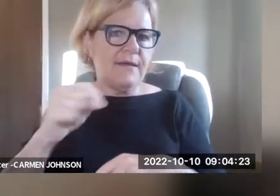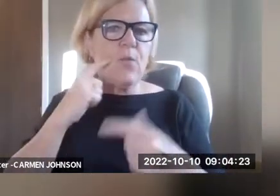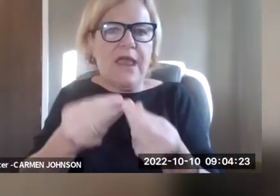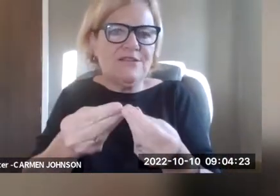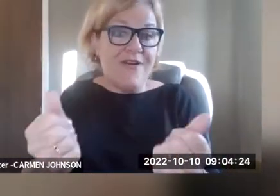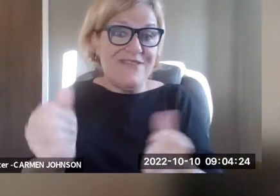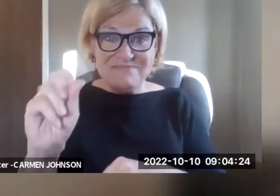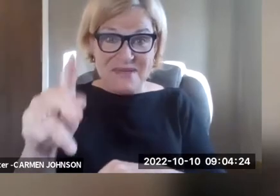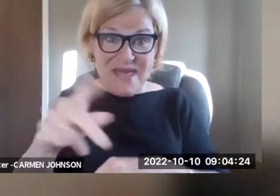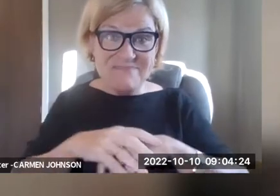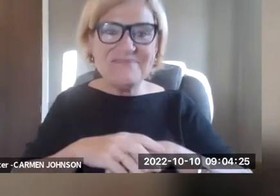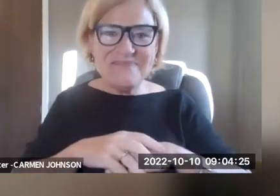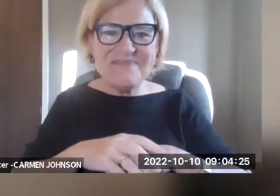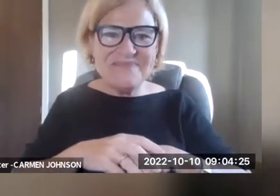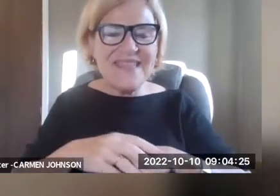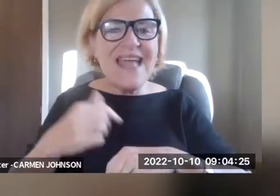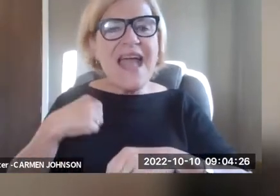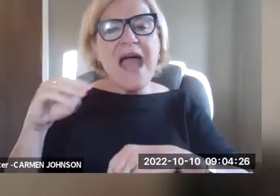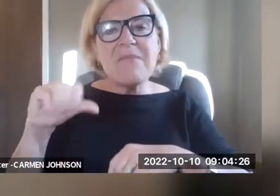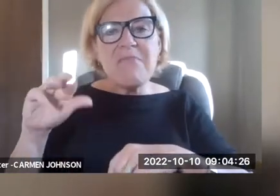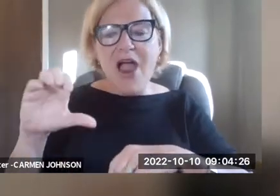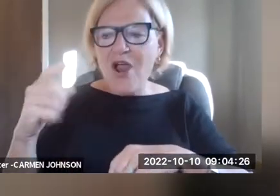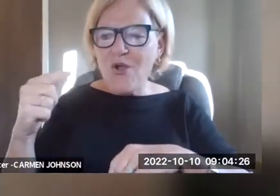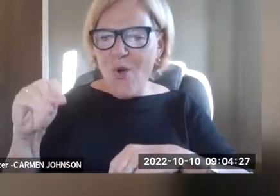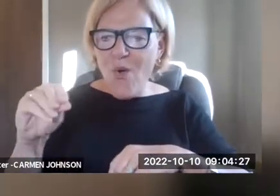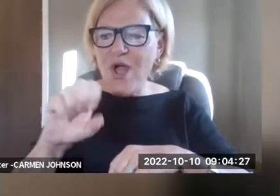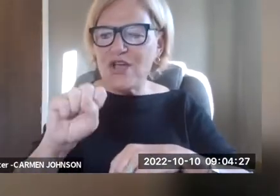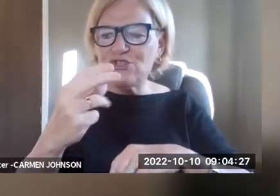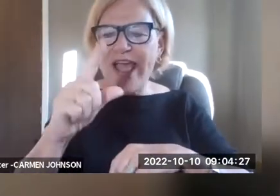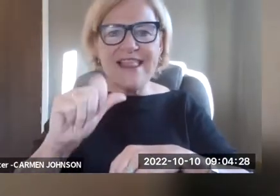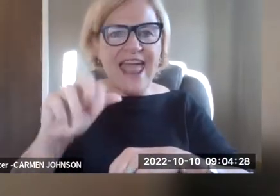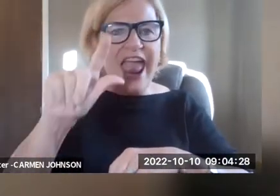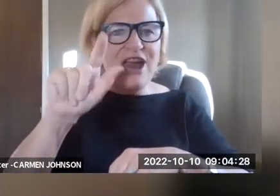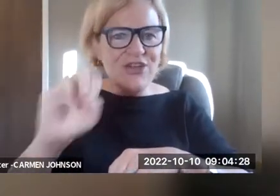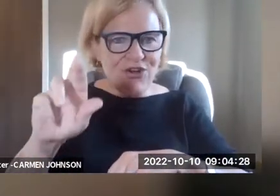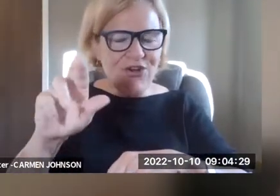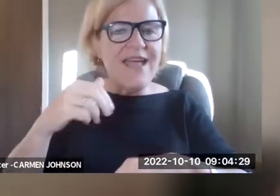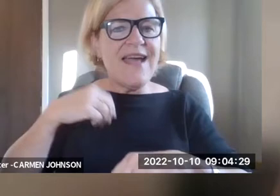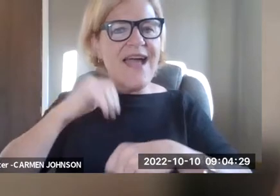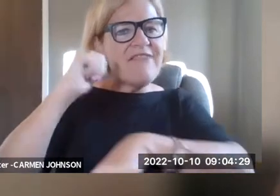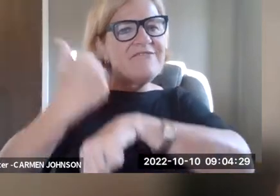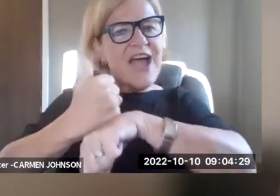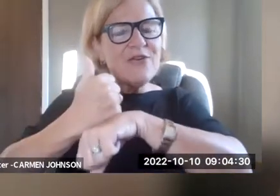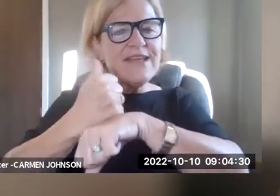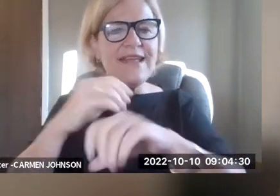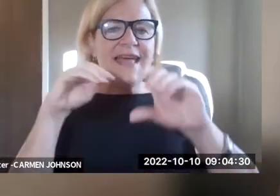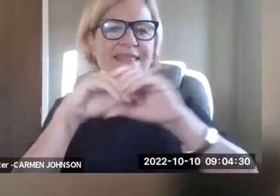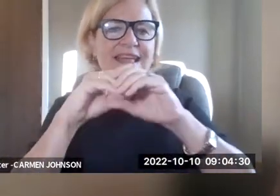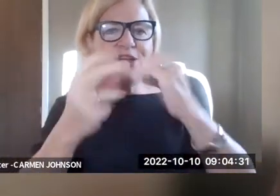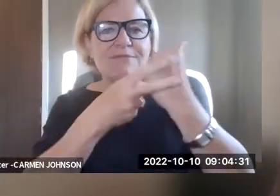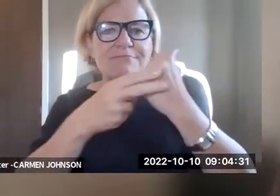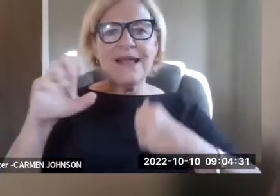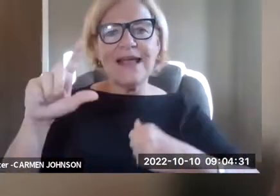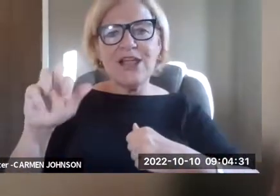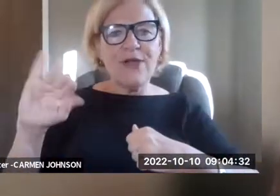anybody's having any difficulty with accessibility for this event, put something in the chat so that we can try to solve it. Okay. So I'm Margo